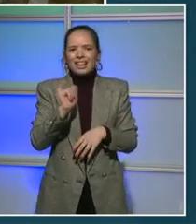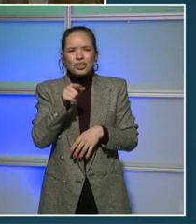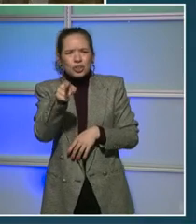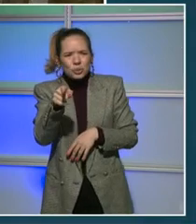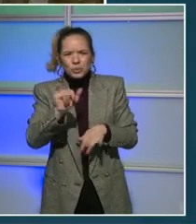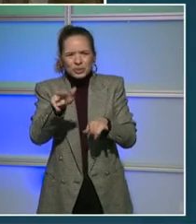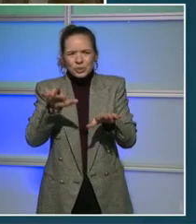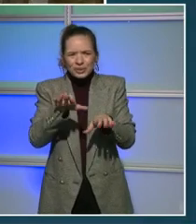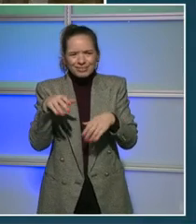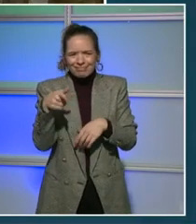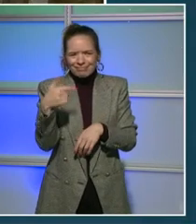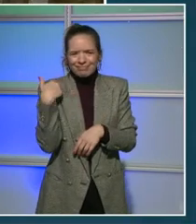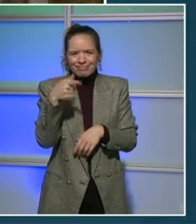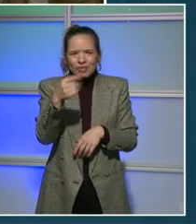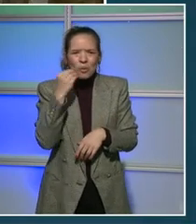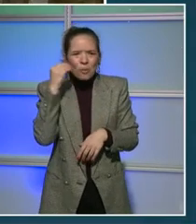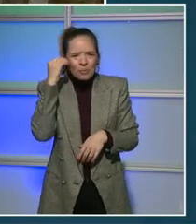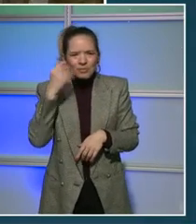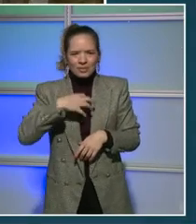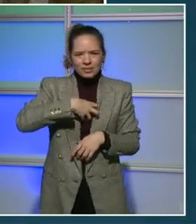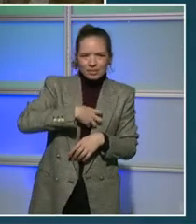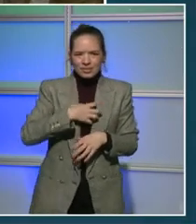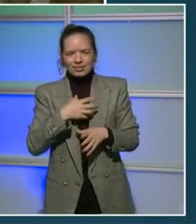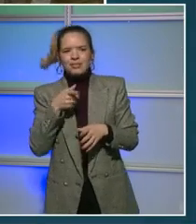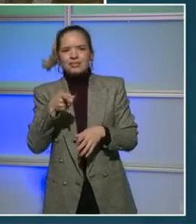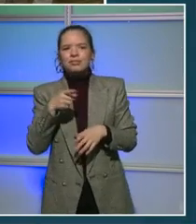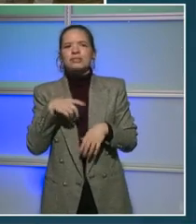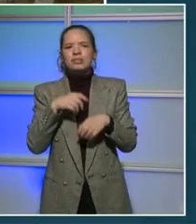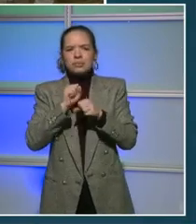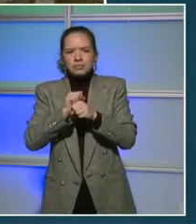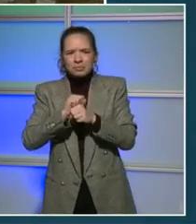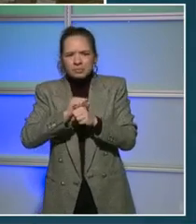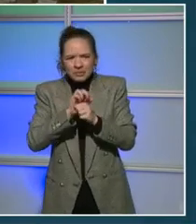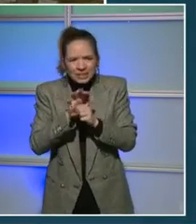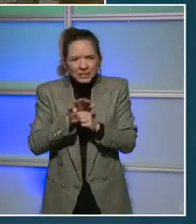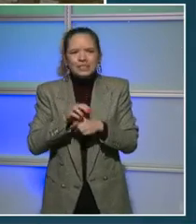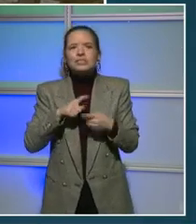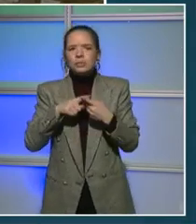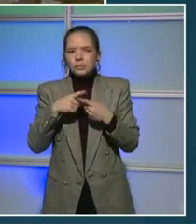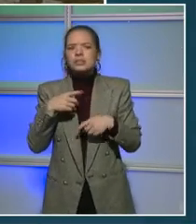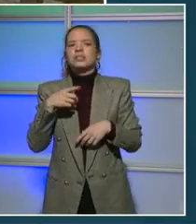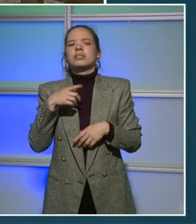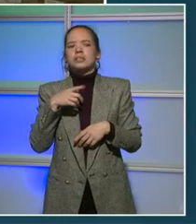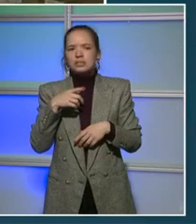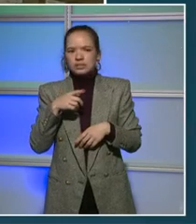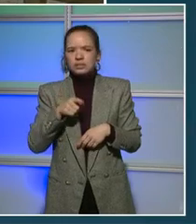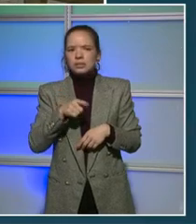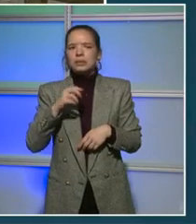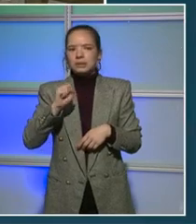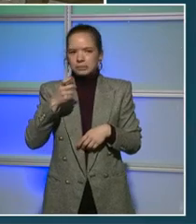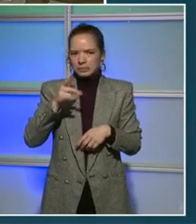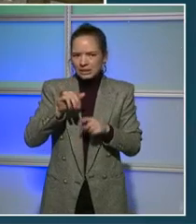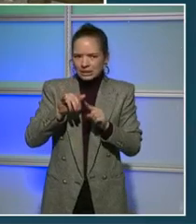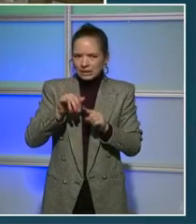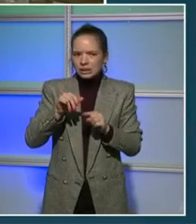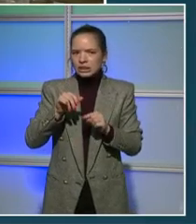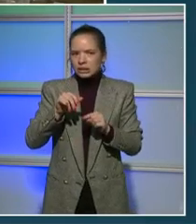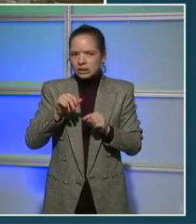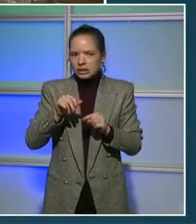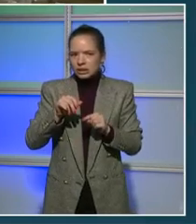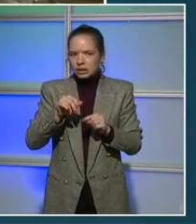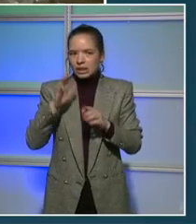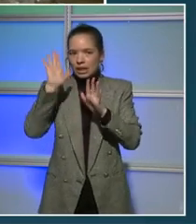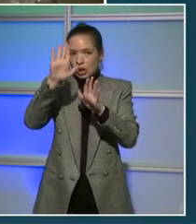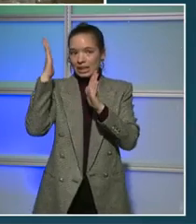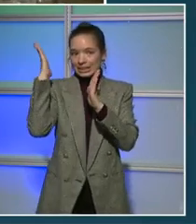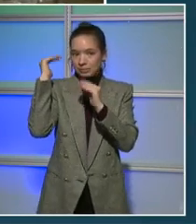our needs. The pandemic has changed our supply chains, your expectations of government. Mayor Bowser has charged